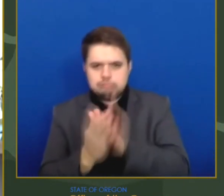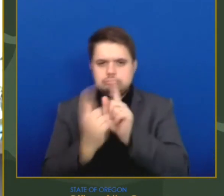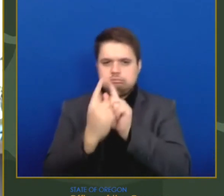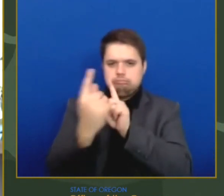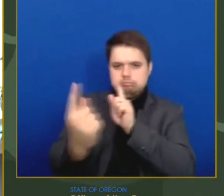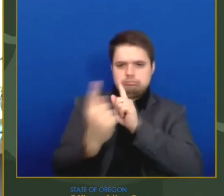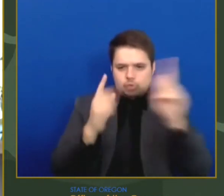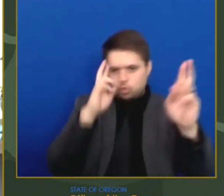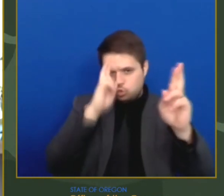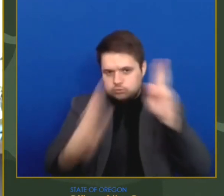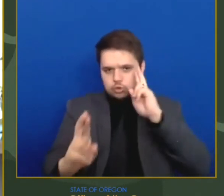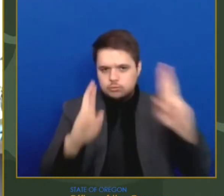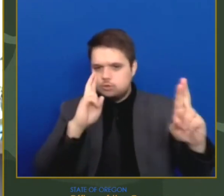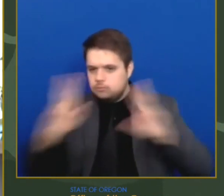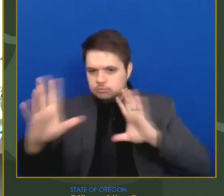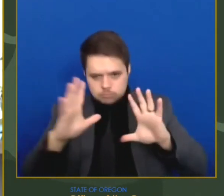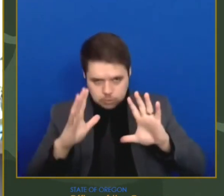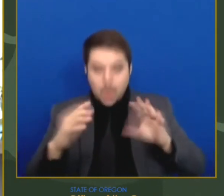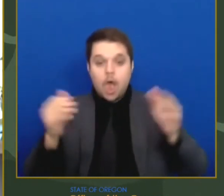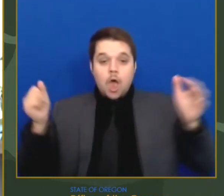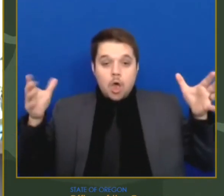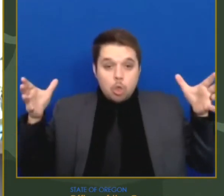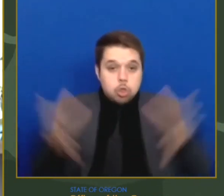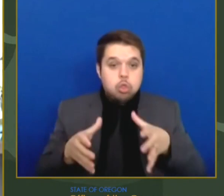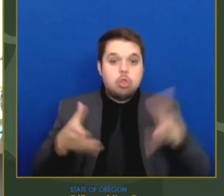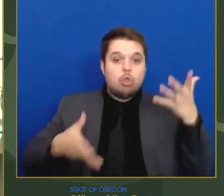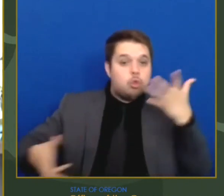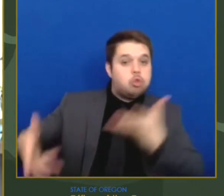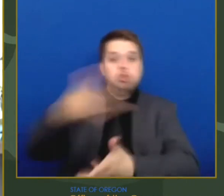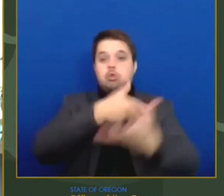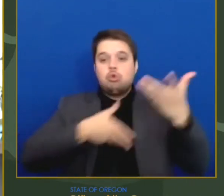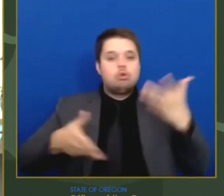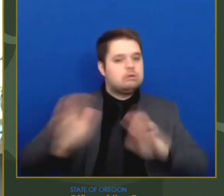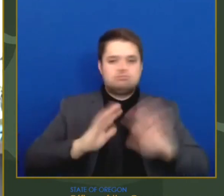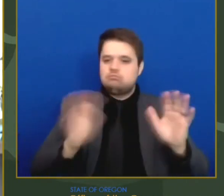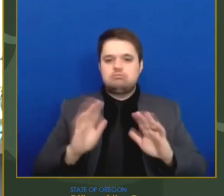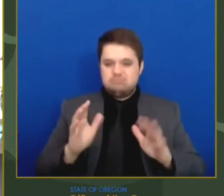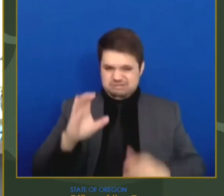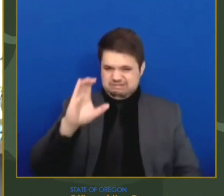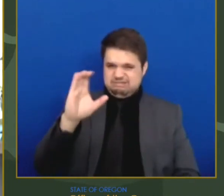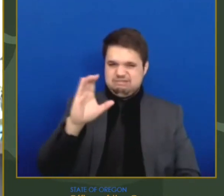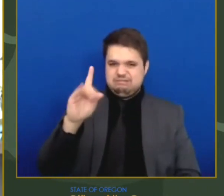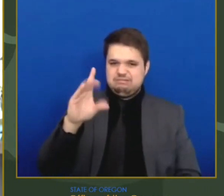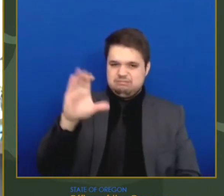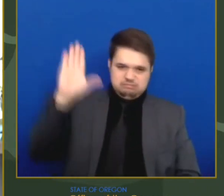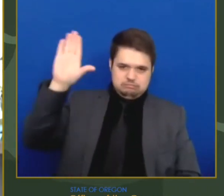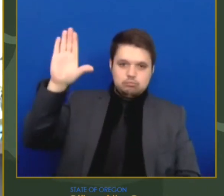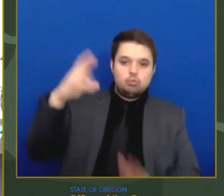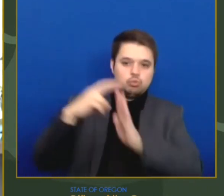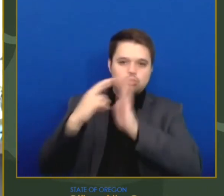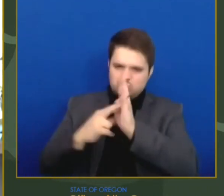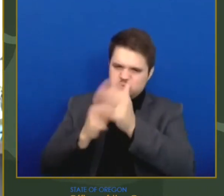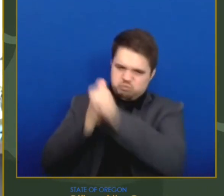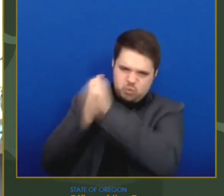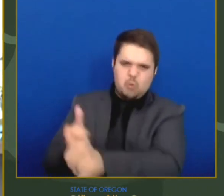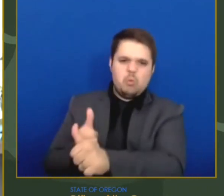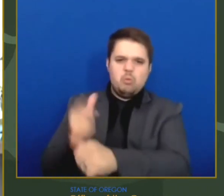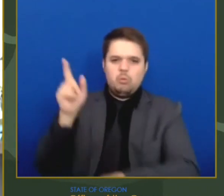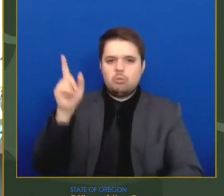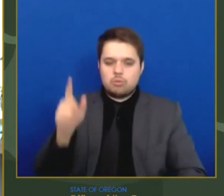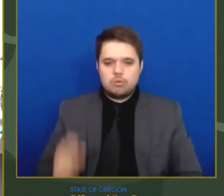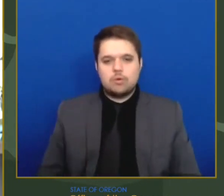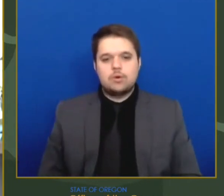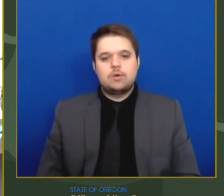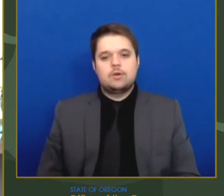all of which remain in alignment with CDC guidelines. Through your efforts and sacrifice, these measures have